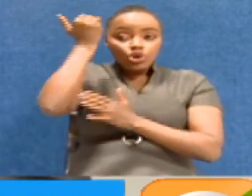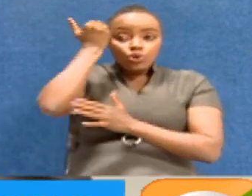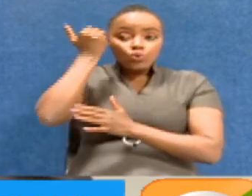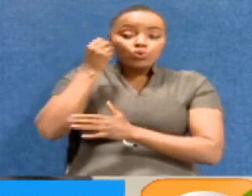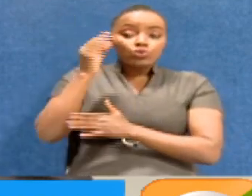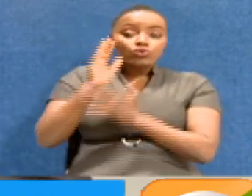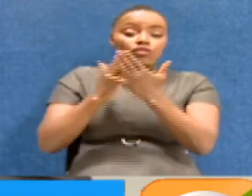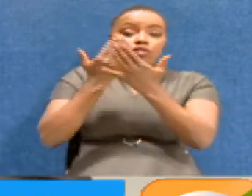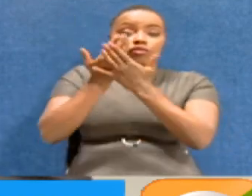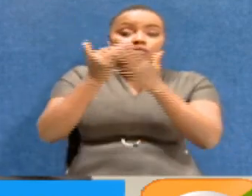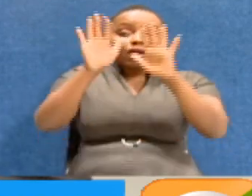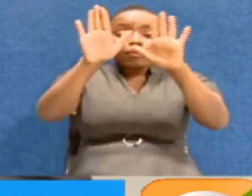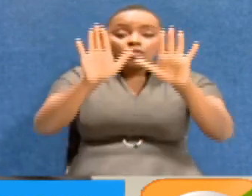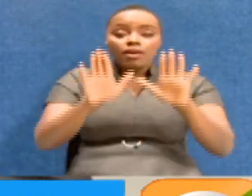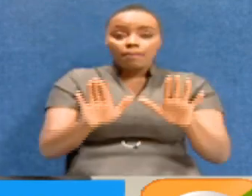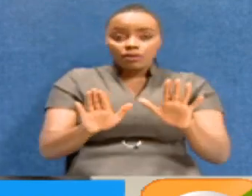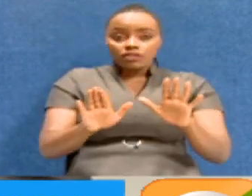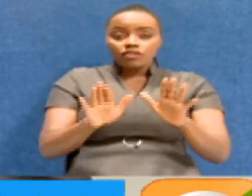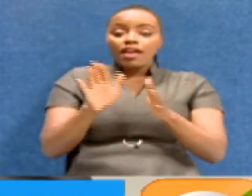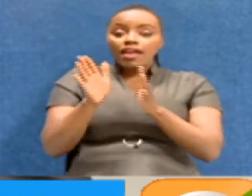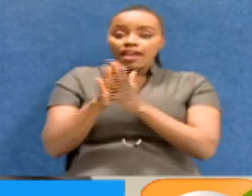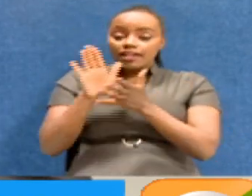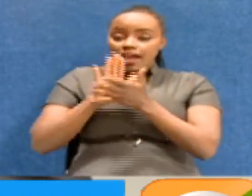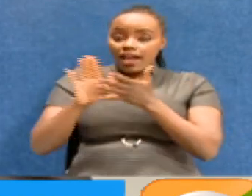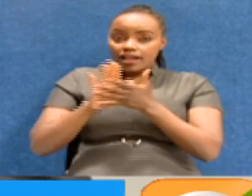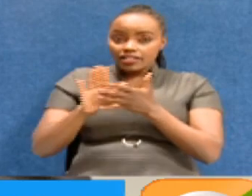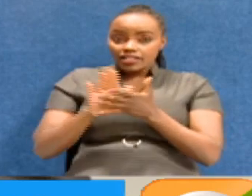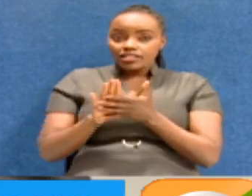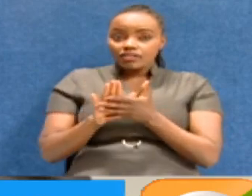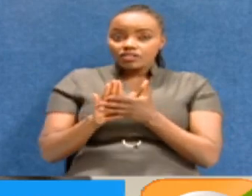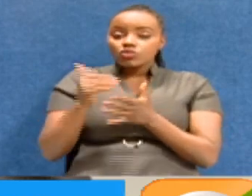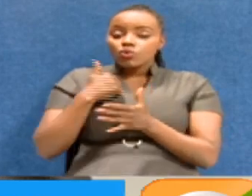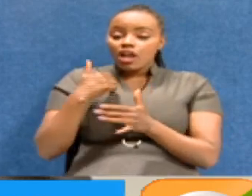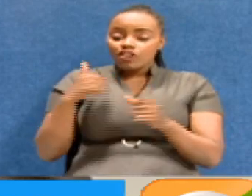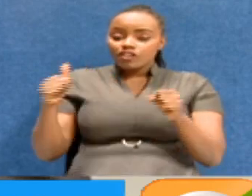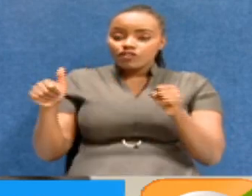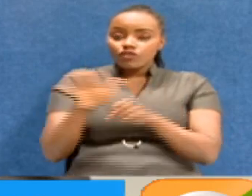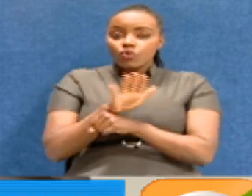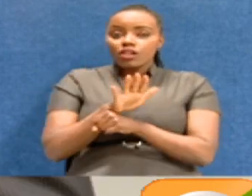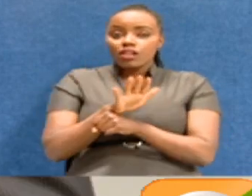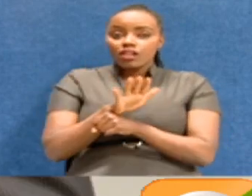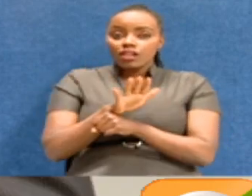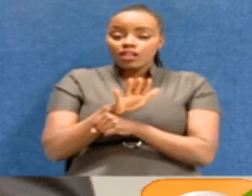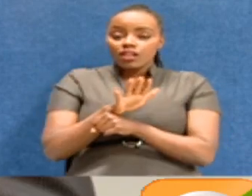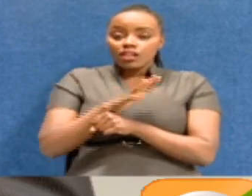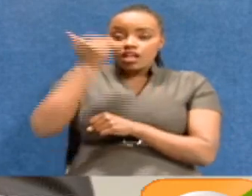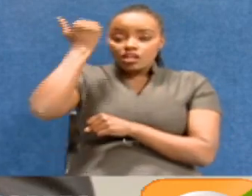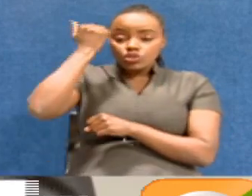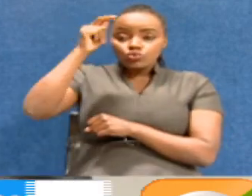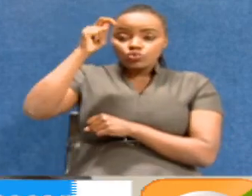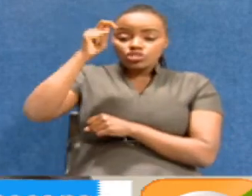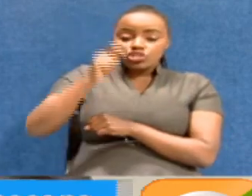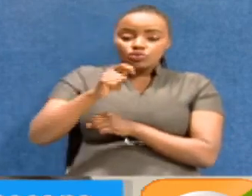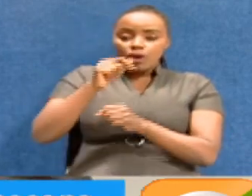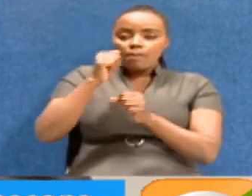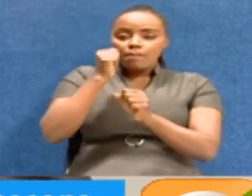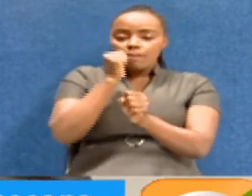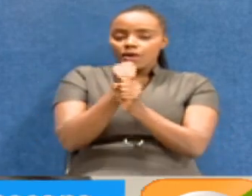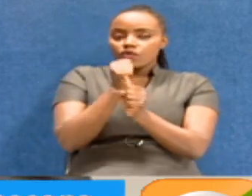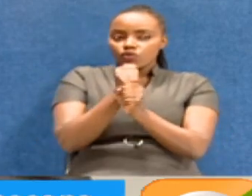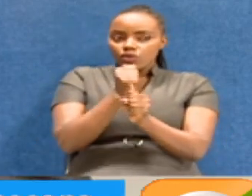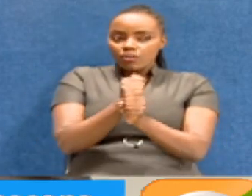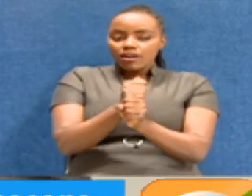importance and the urgency to have a comprehensive judicial performance management